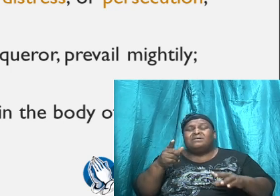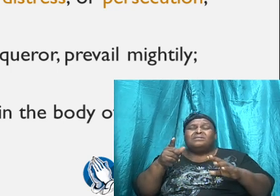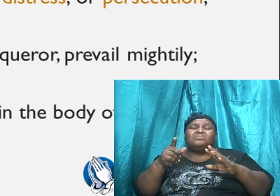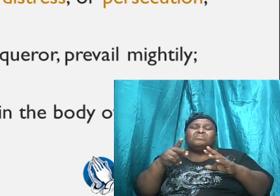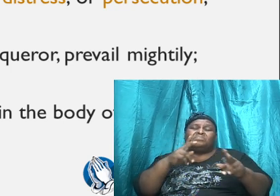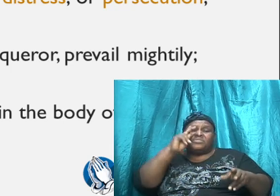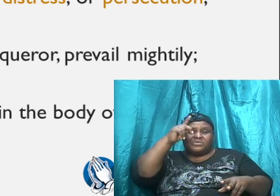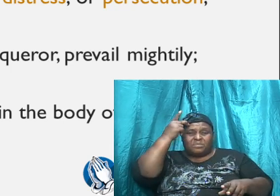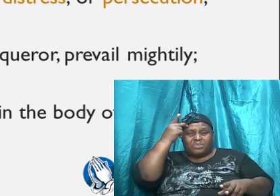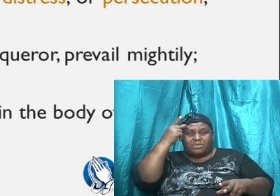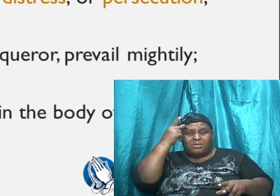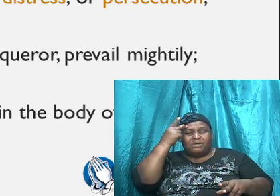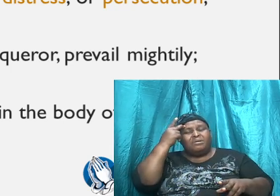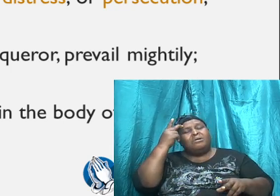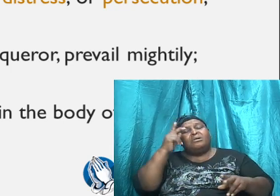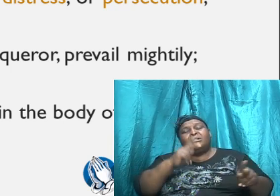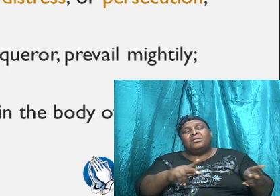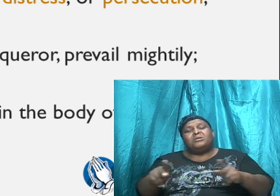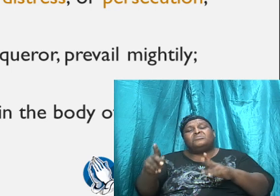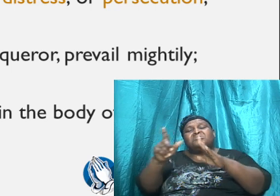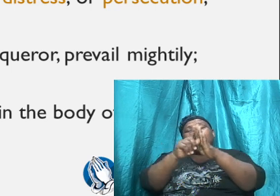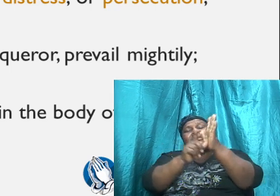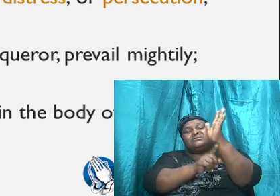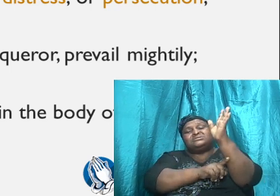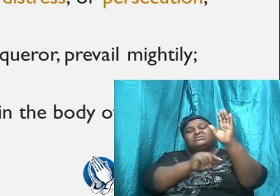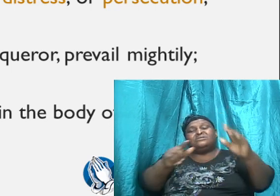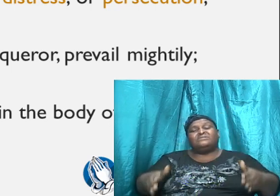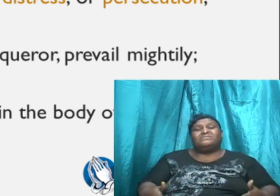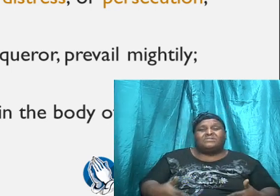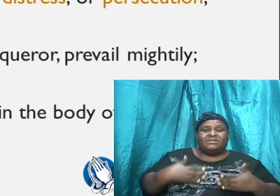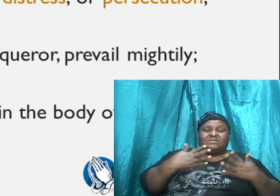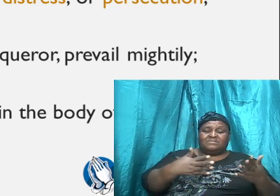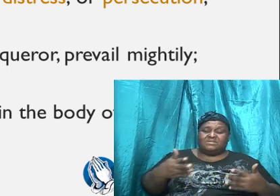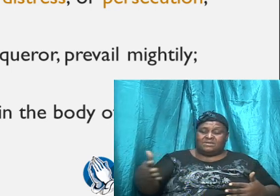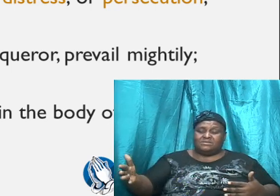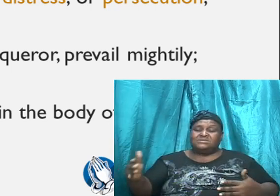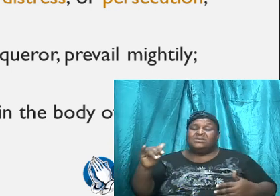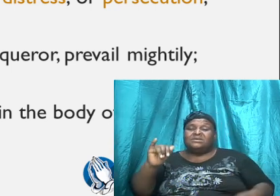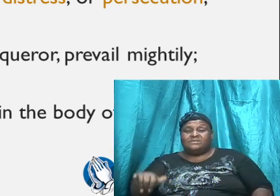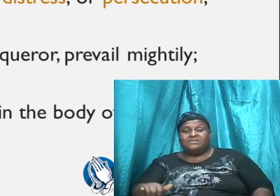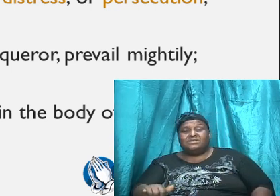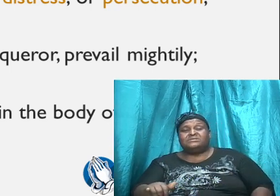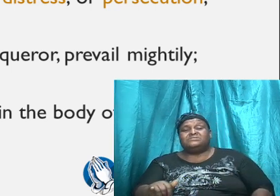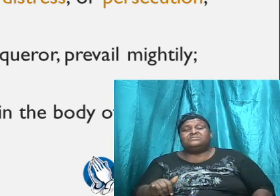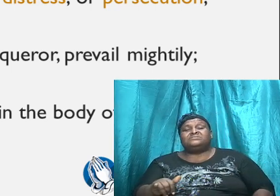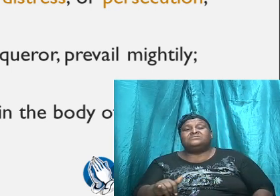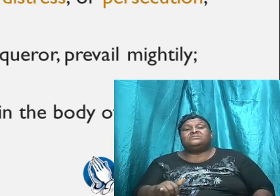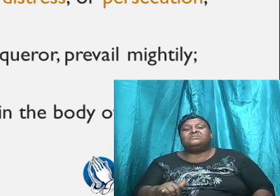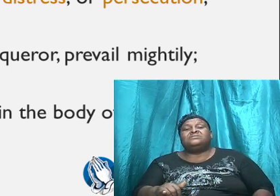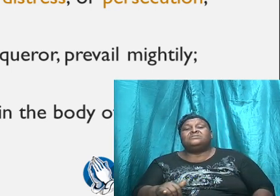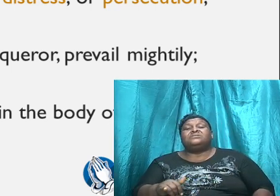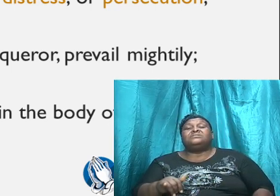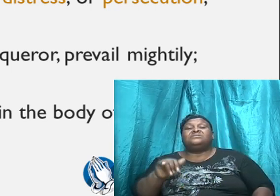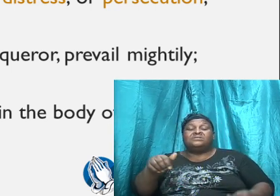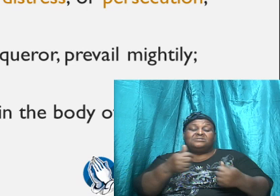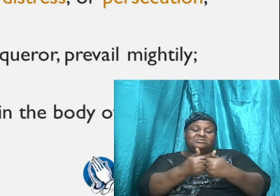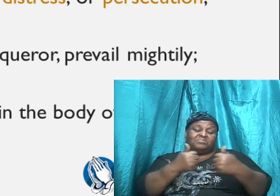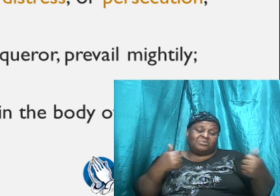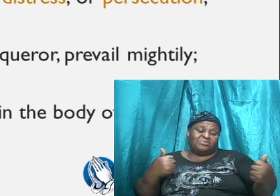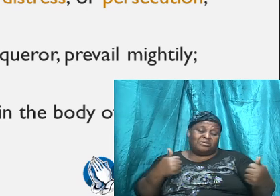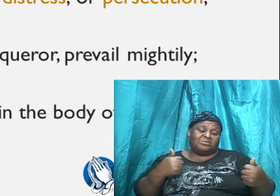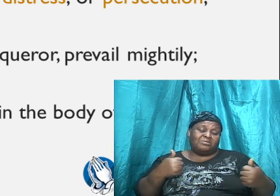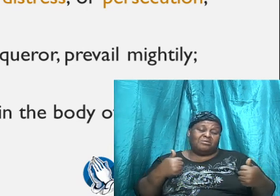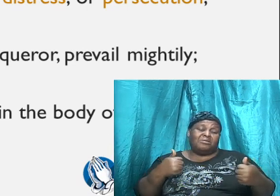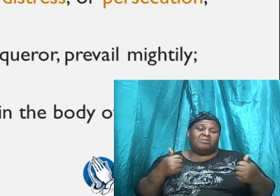of likely things that have separated or could